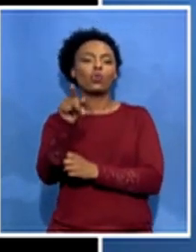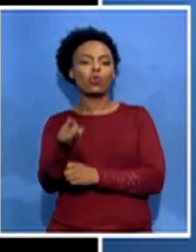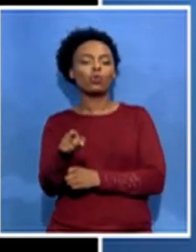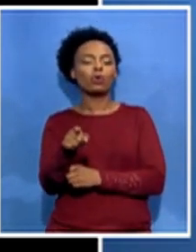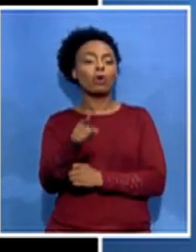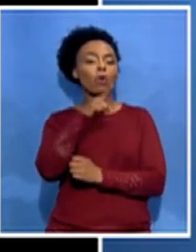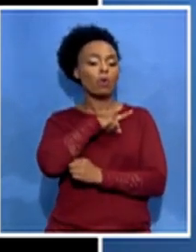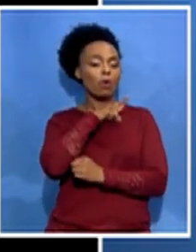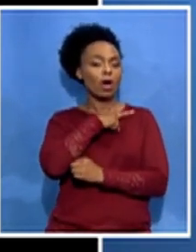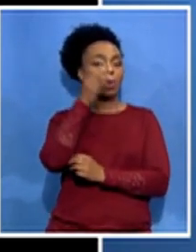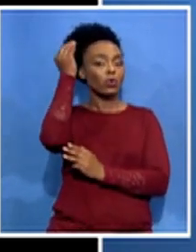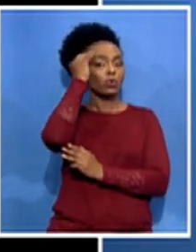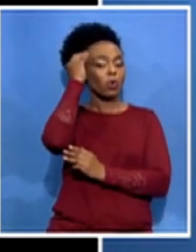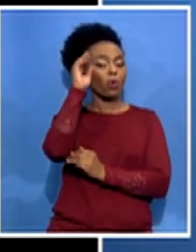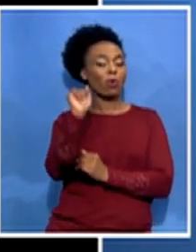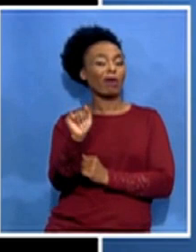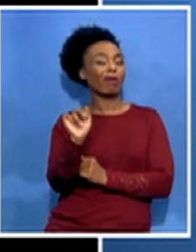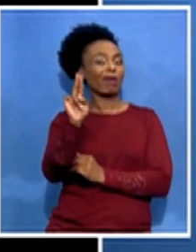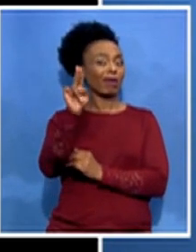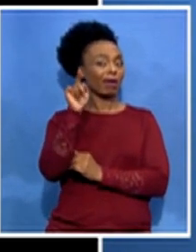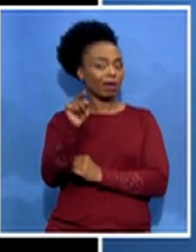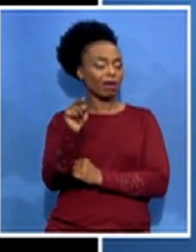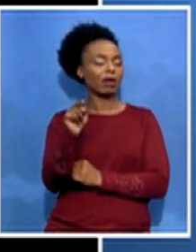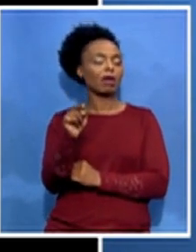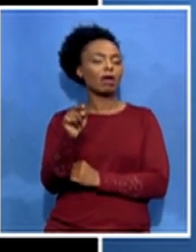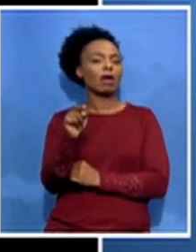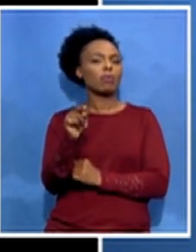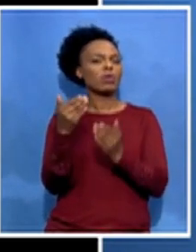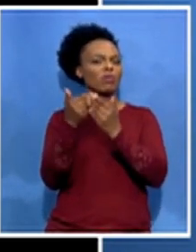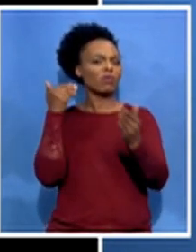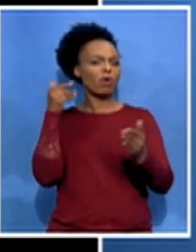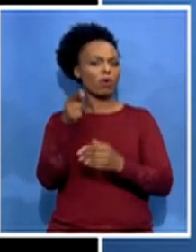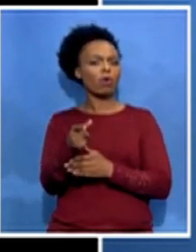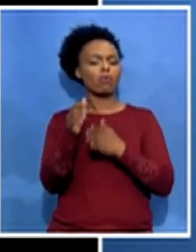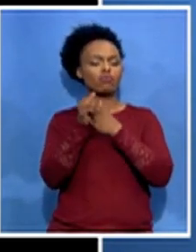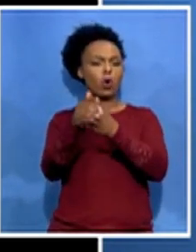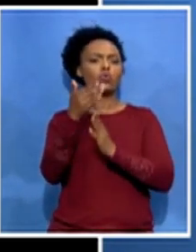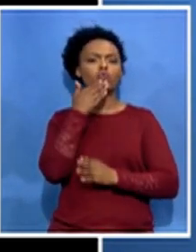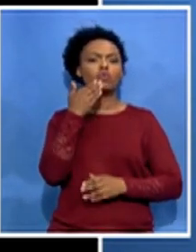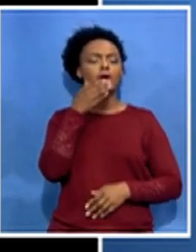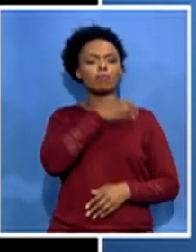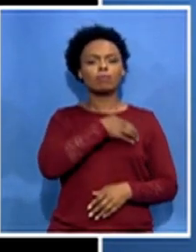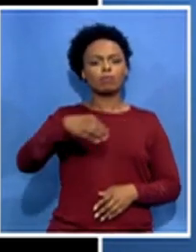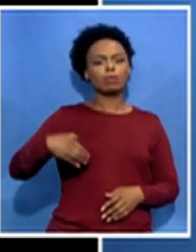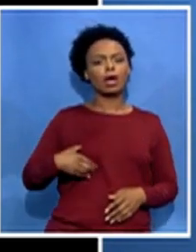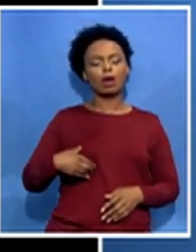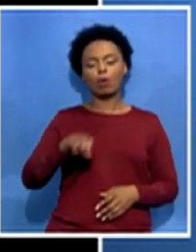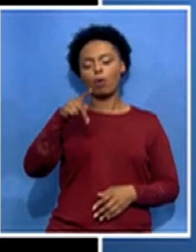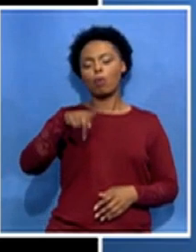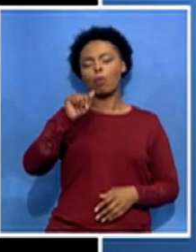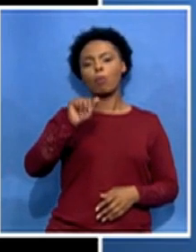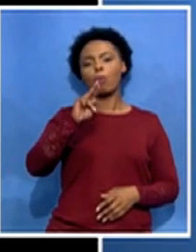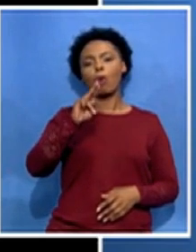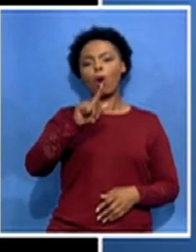reforms were led by president paul kagami and therefore implementation is continuing